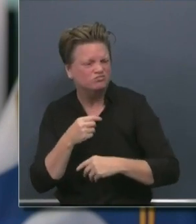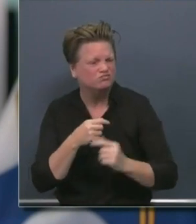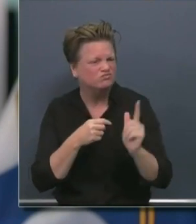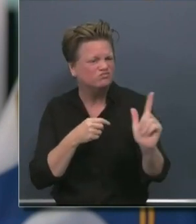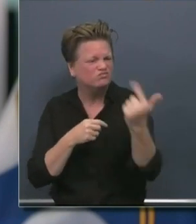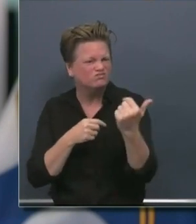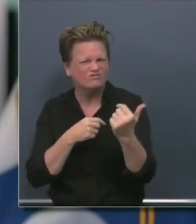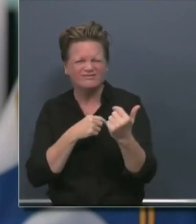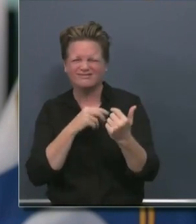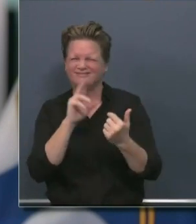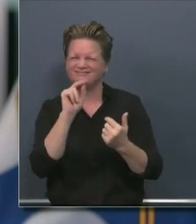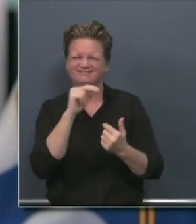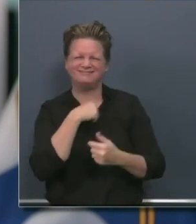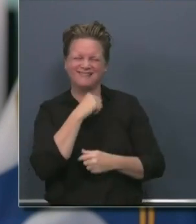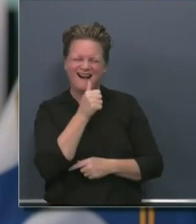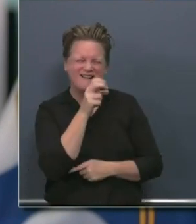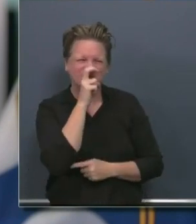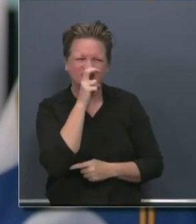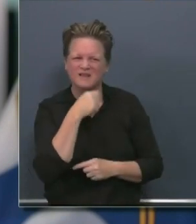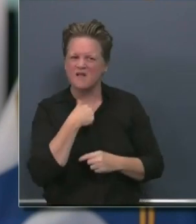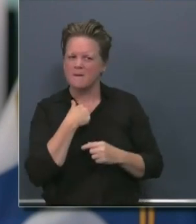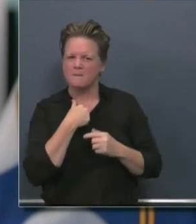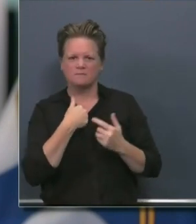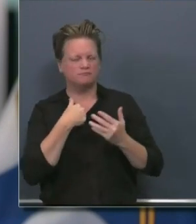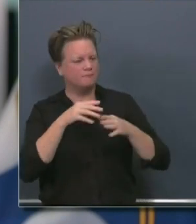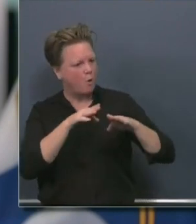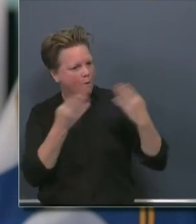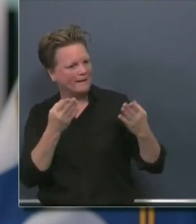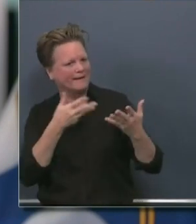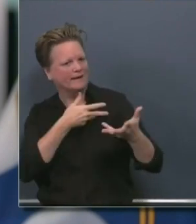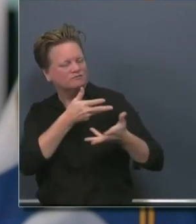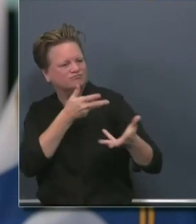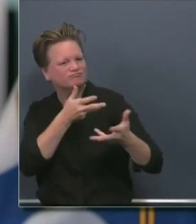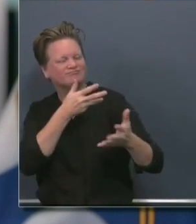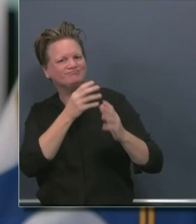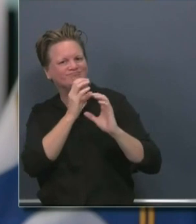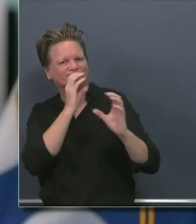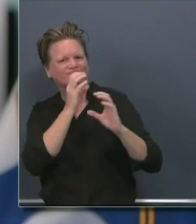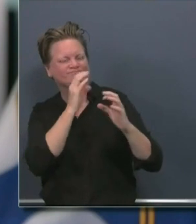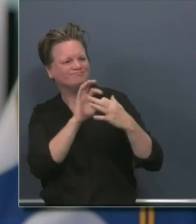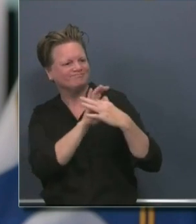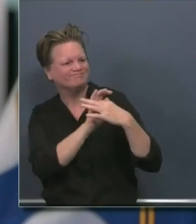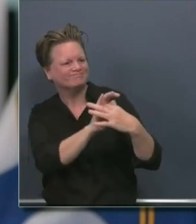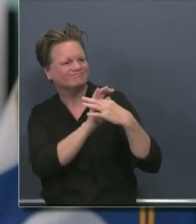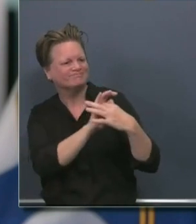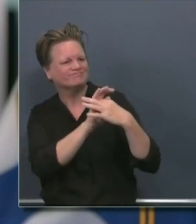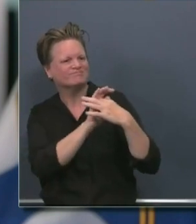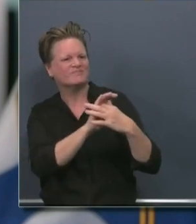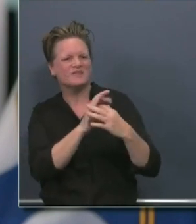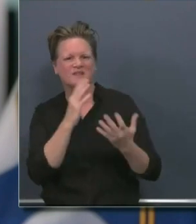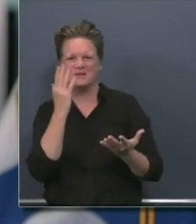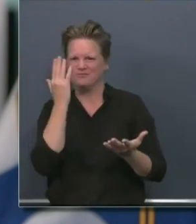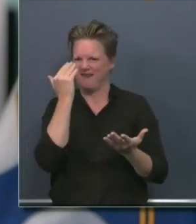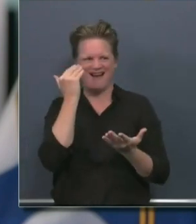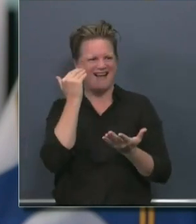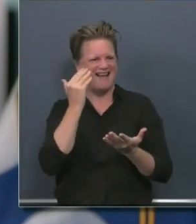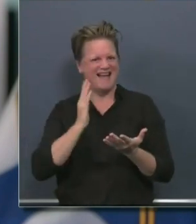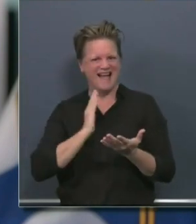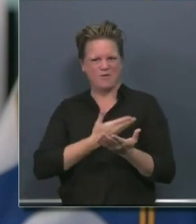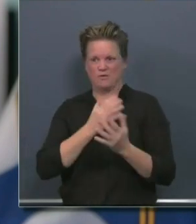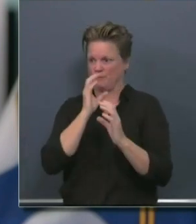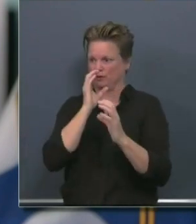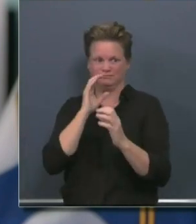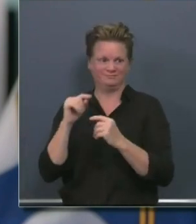we will continue to work as collaborative as possible. And as I said, the spirit of the work we're doing with these counties has been incredibly compliant collaborative.